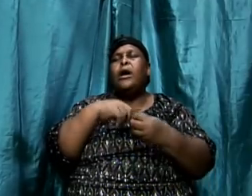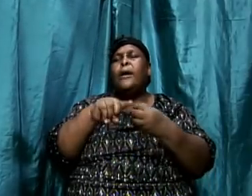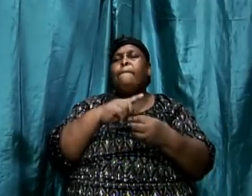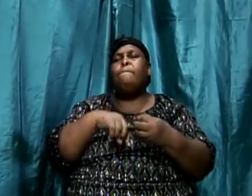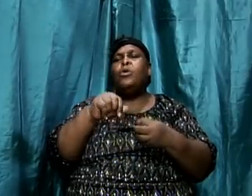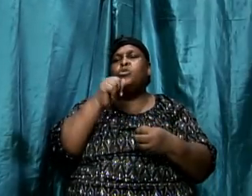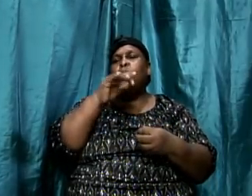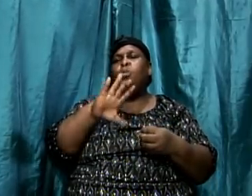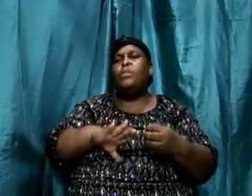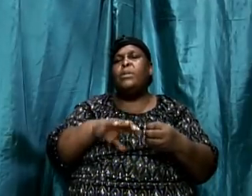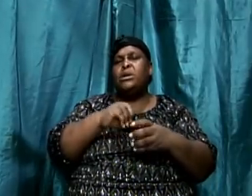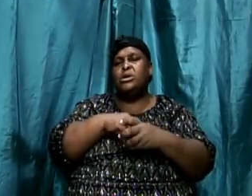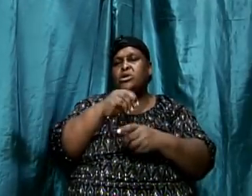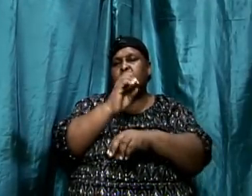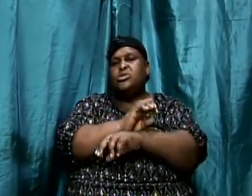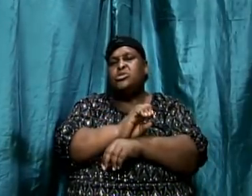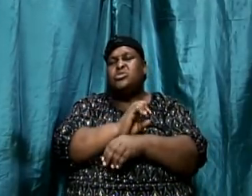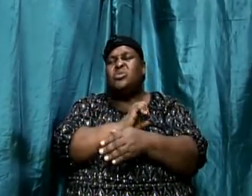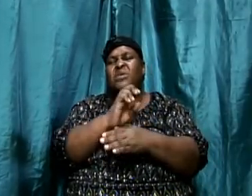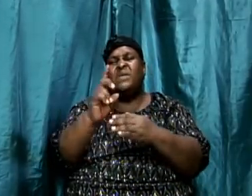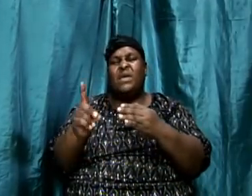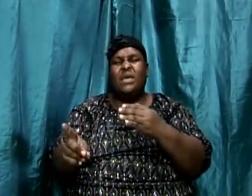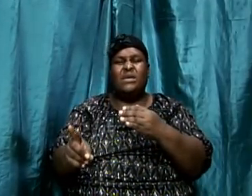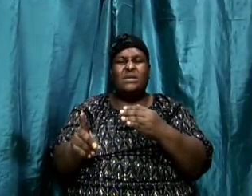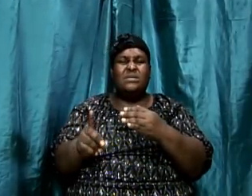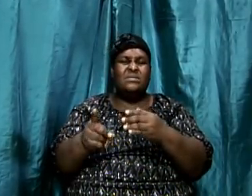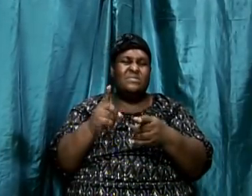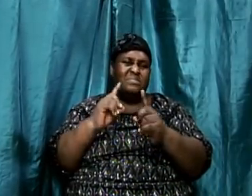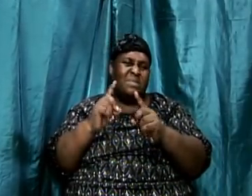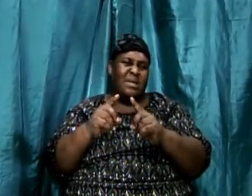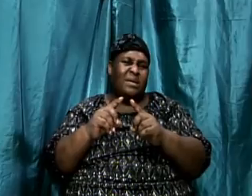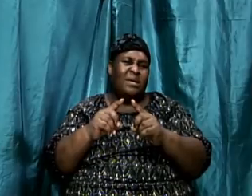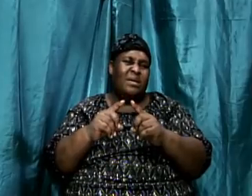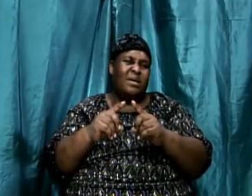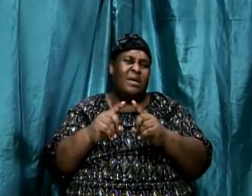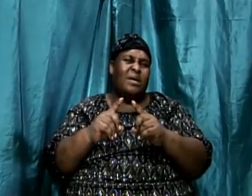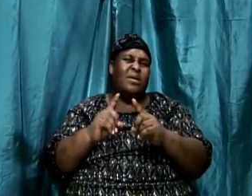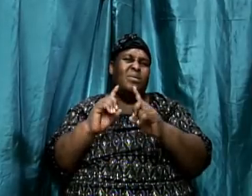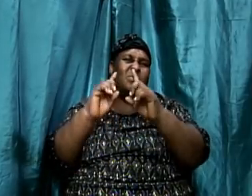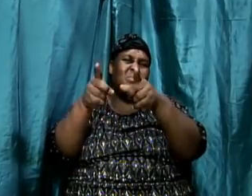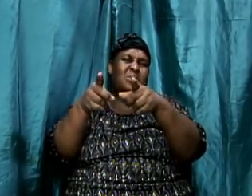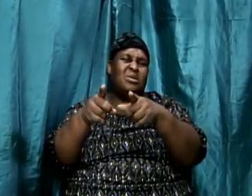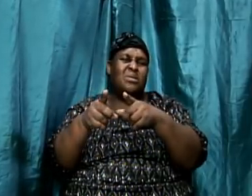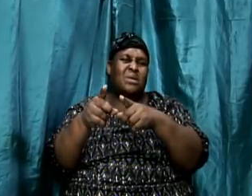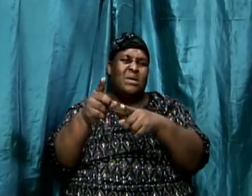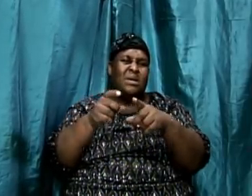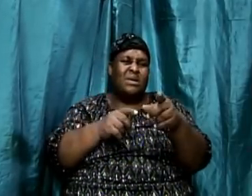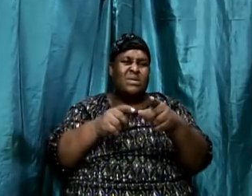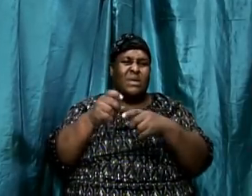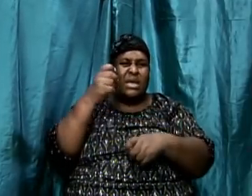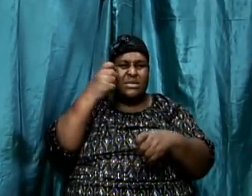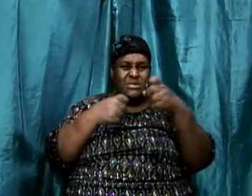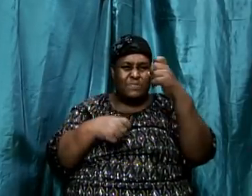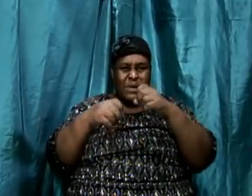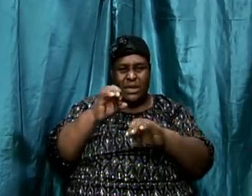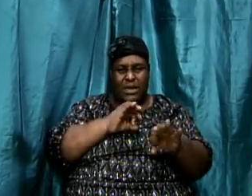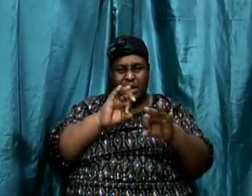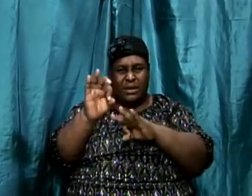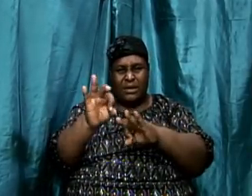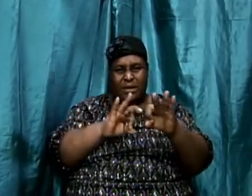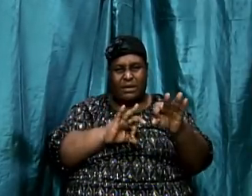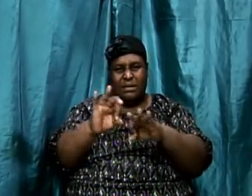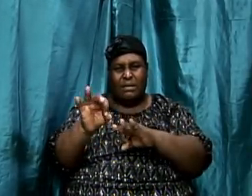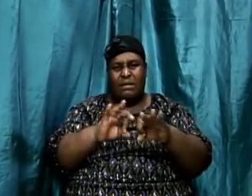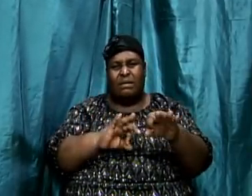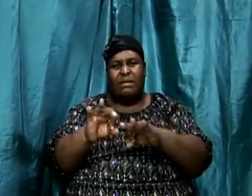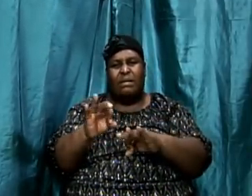And at the end of the debate, I went on to explain that when you read the scriptures, you have to take into consideration what is called the grammatical,